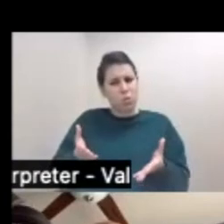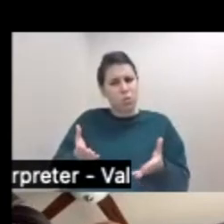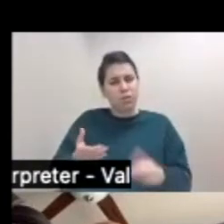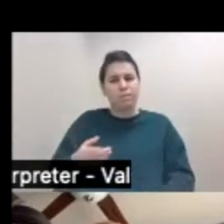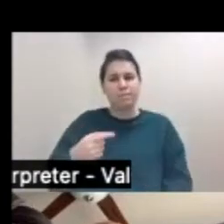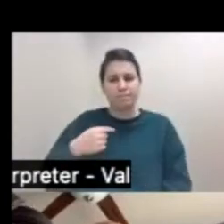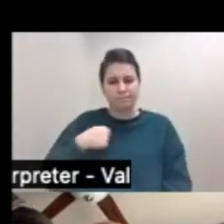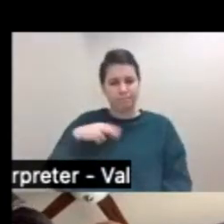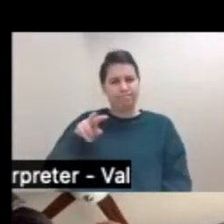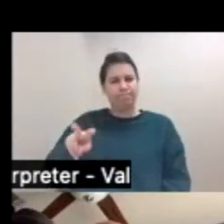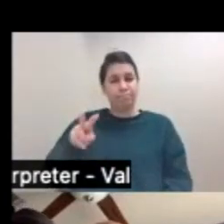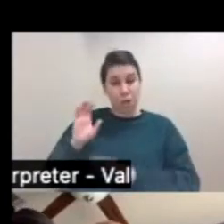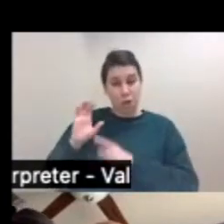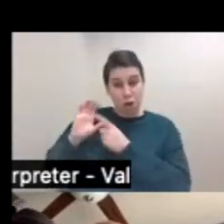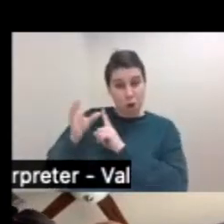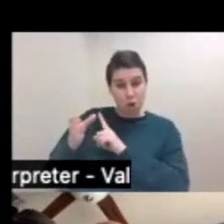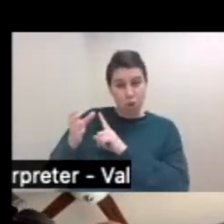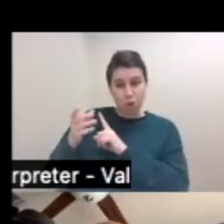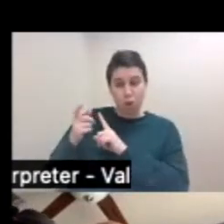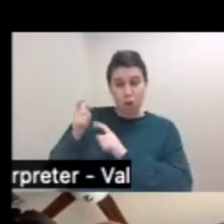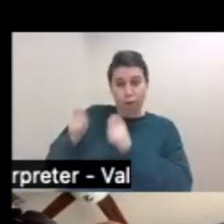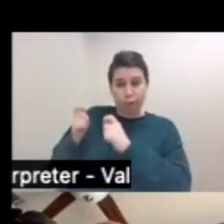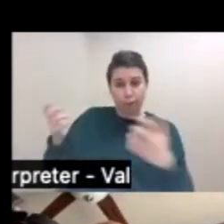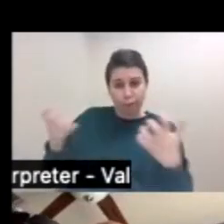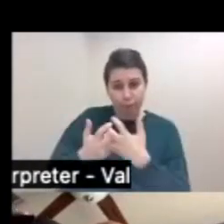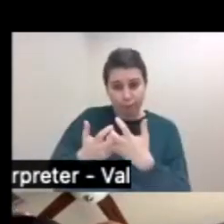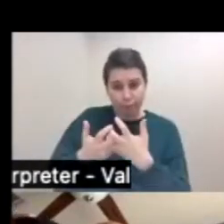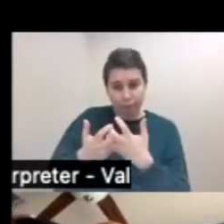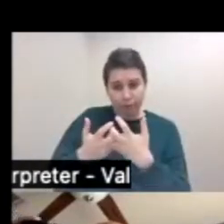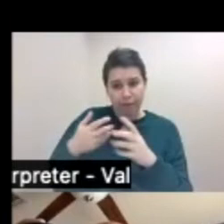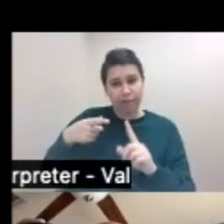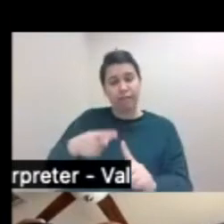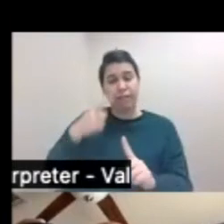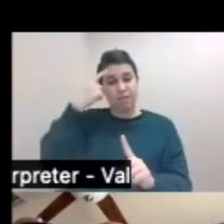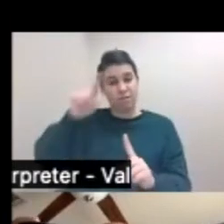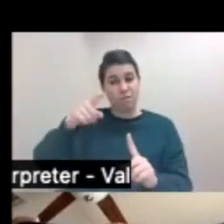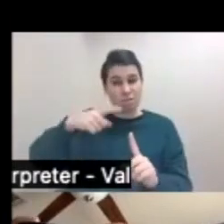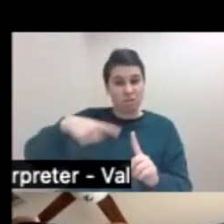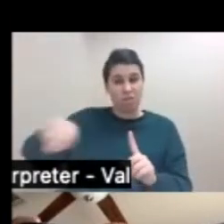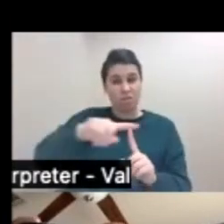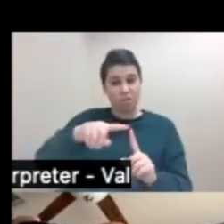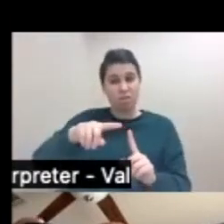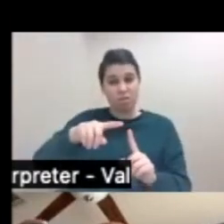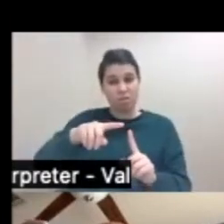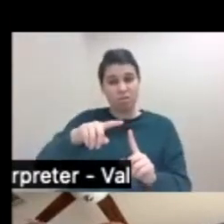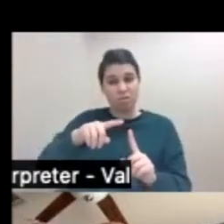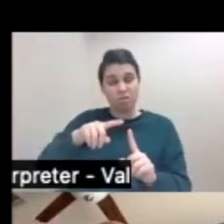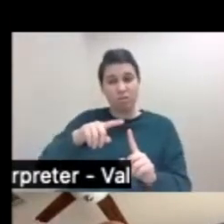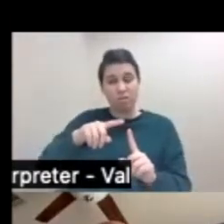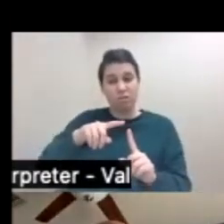adapting and intervention that was originally developed with a majority of US, of Euro-American